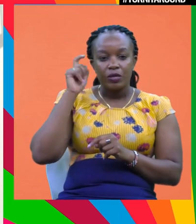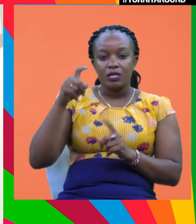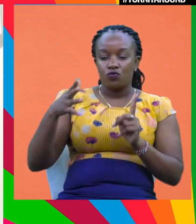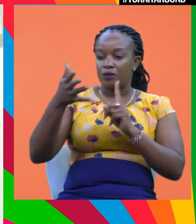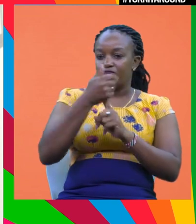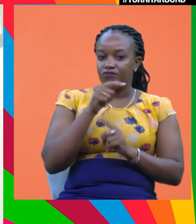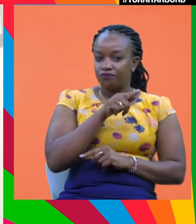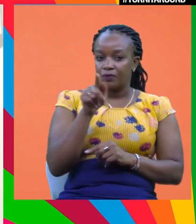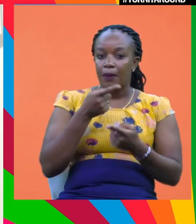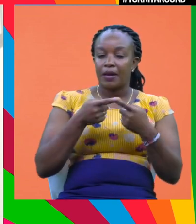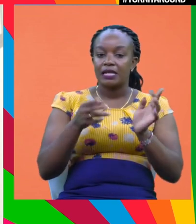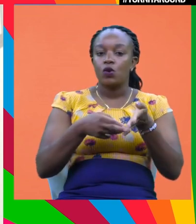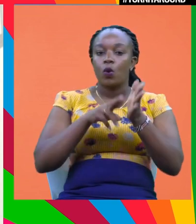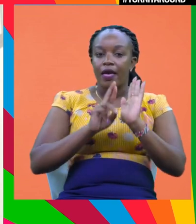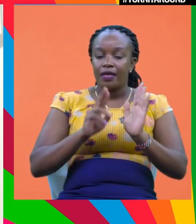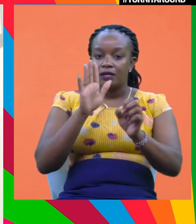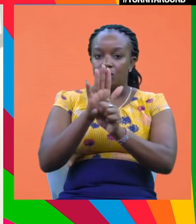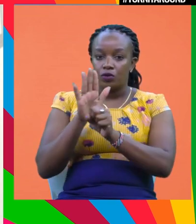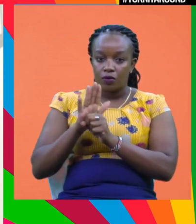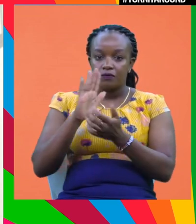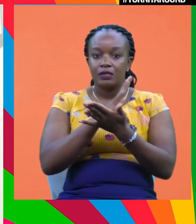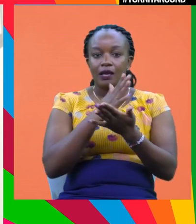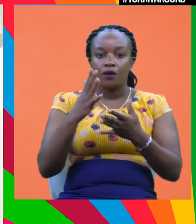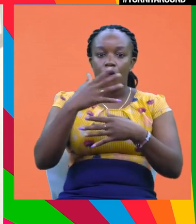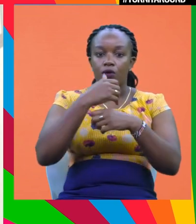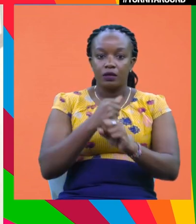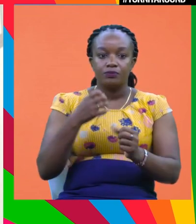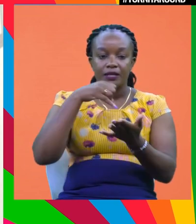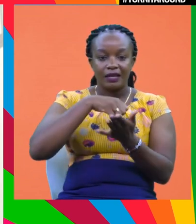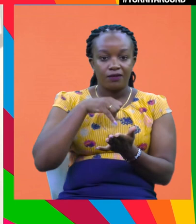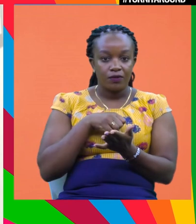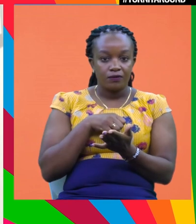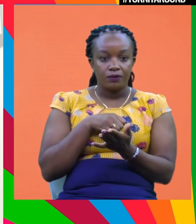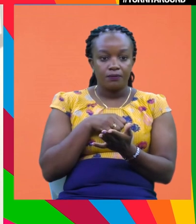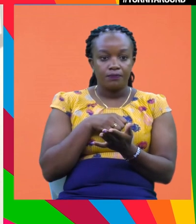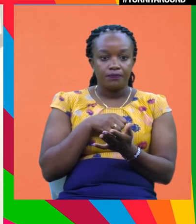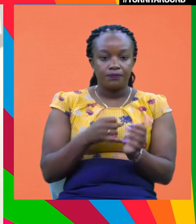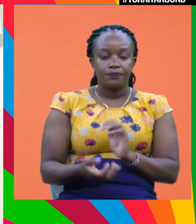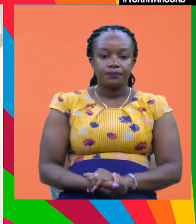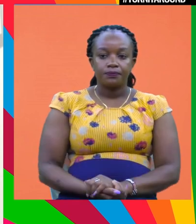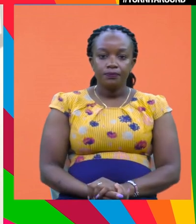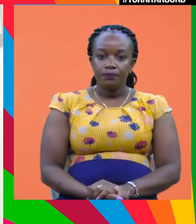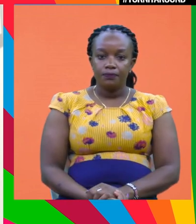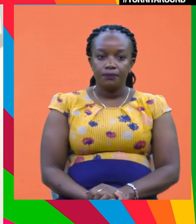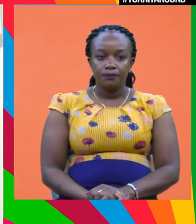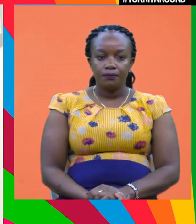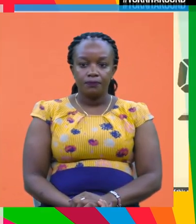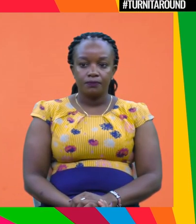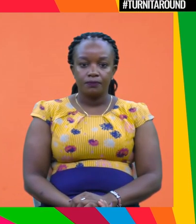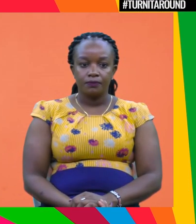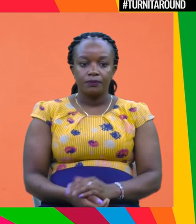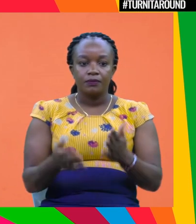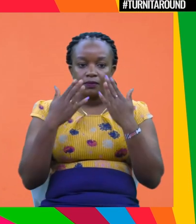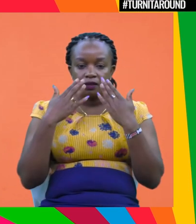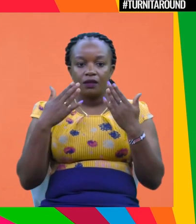we can get there, but it really is going to require a multi-stakeholder collective approach and all of us doing our part. Thank